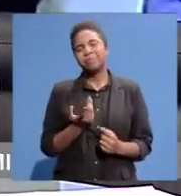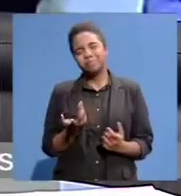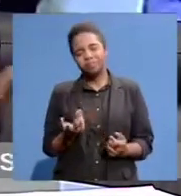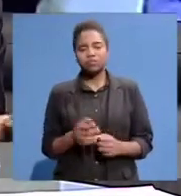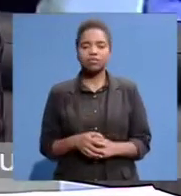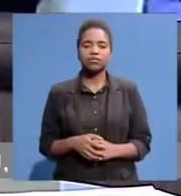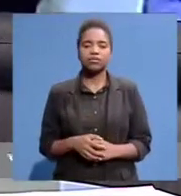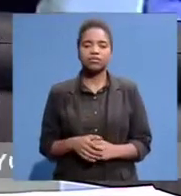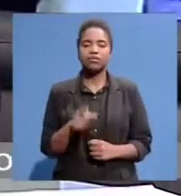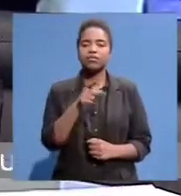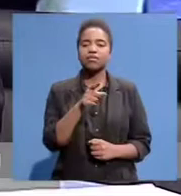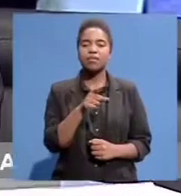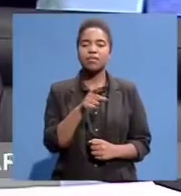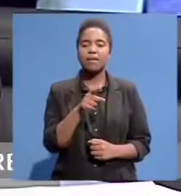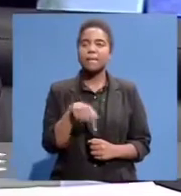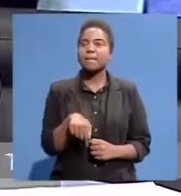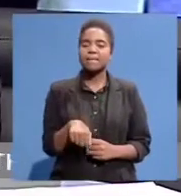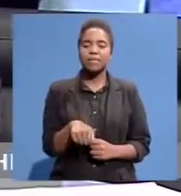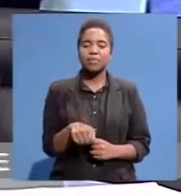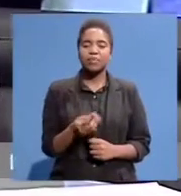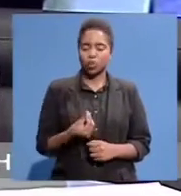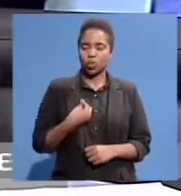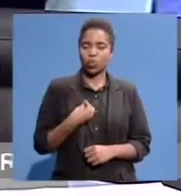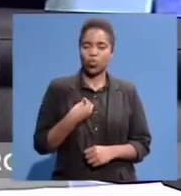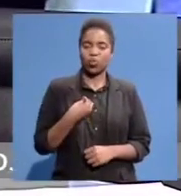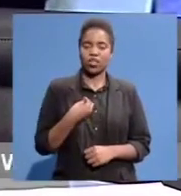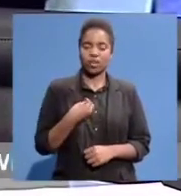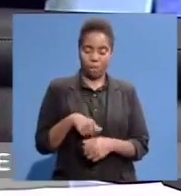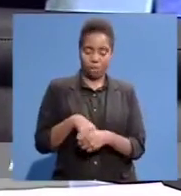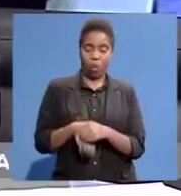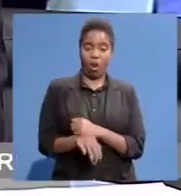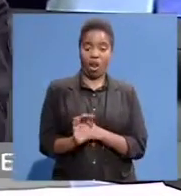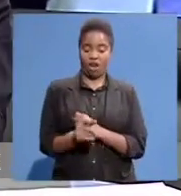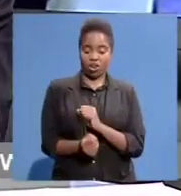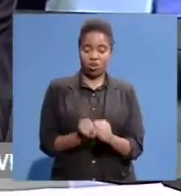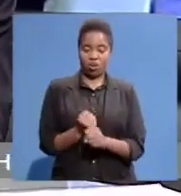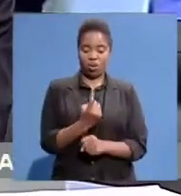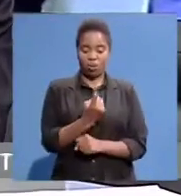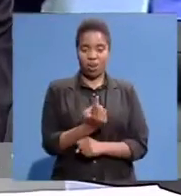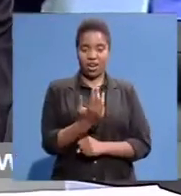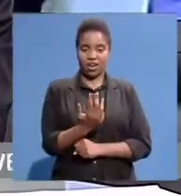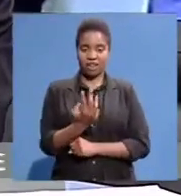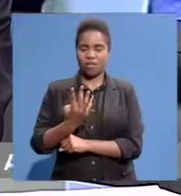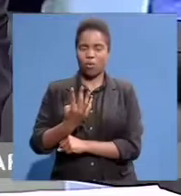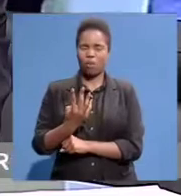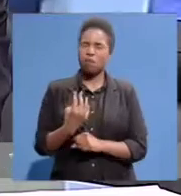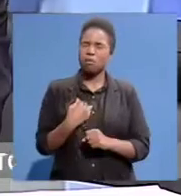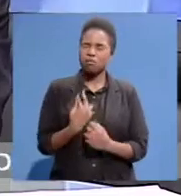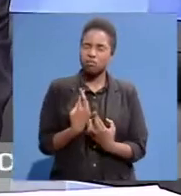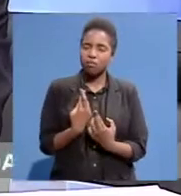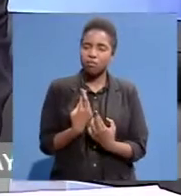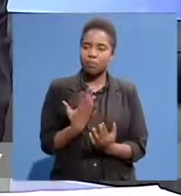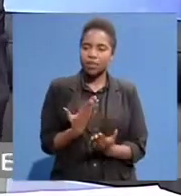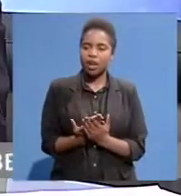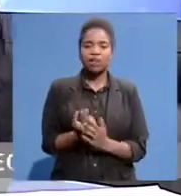We wish they could Just understand What it was like To live under apartheid Just the